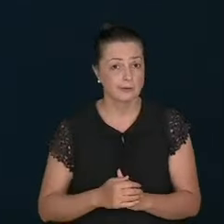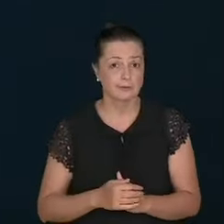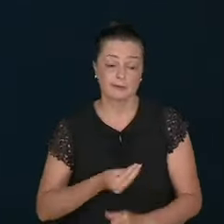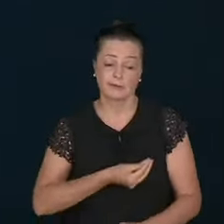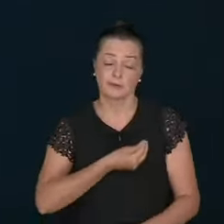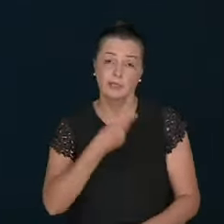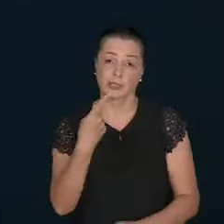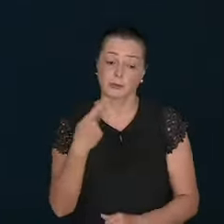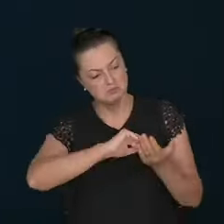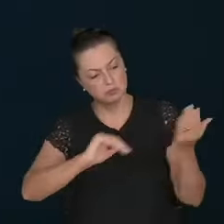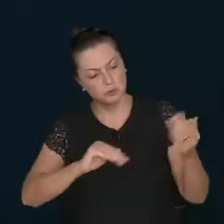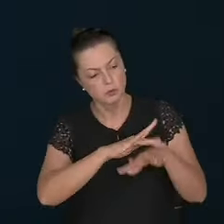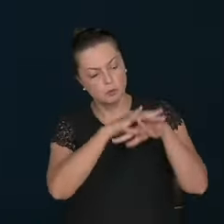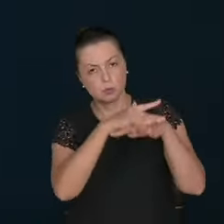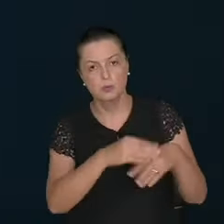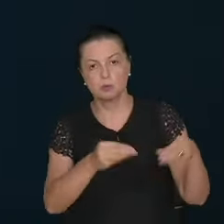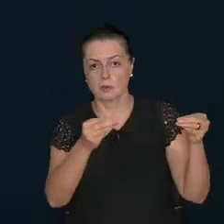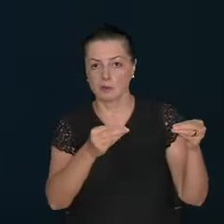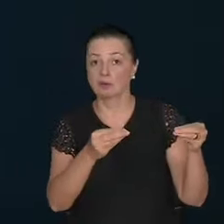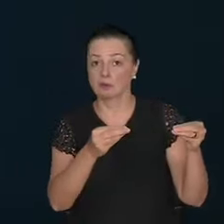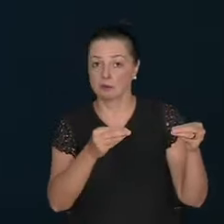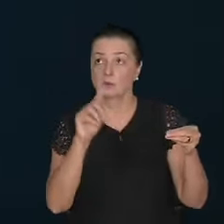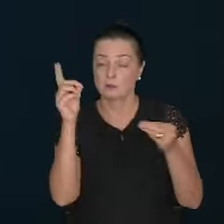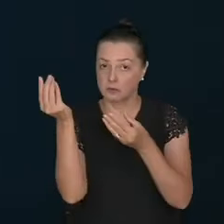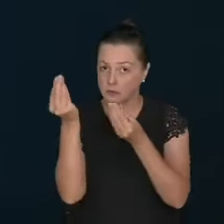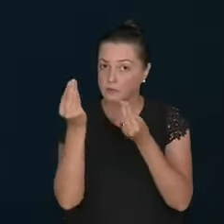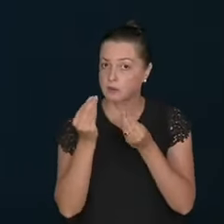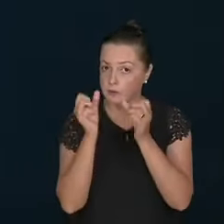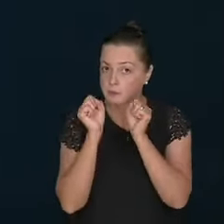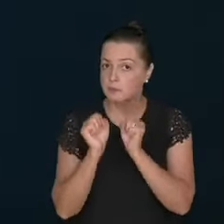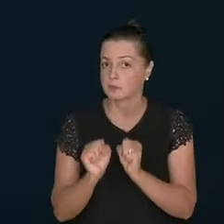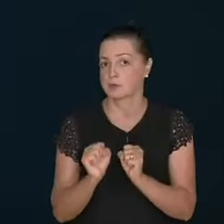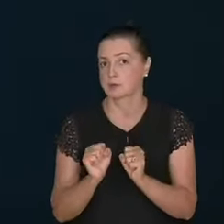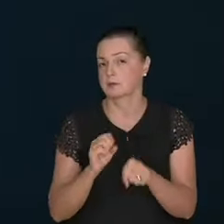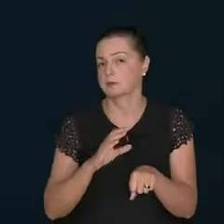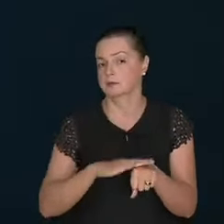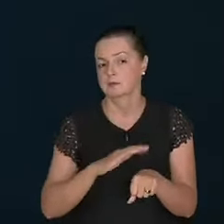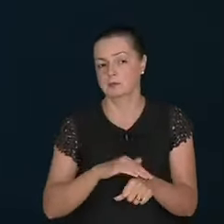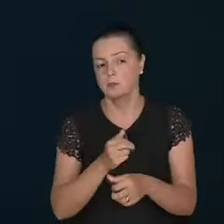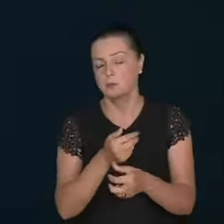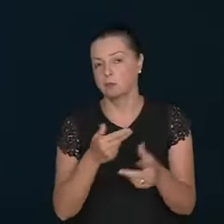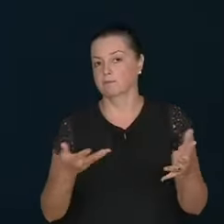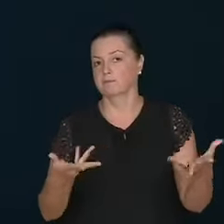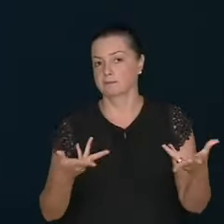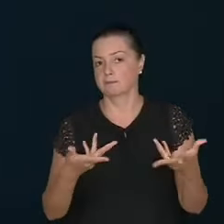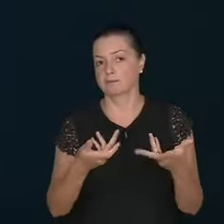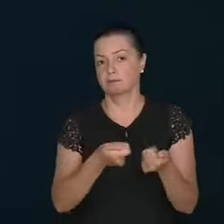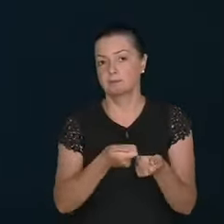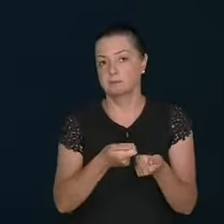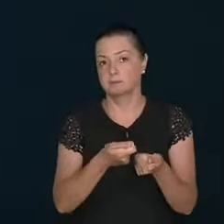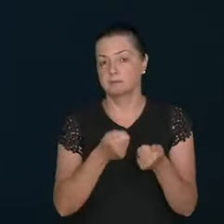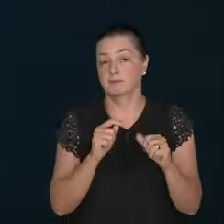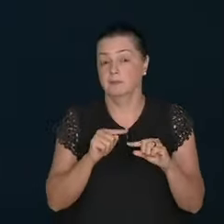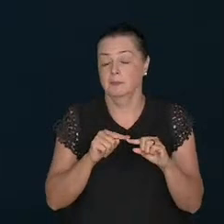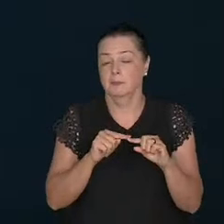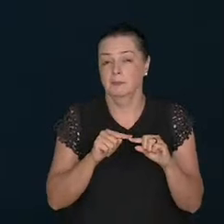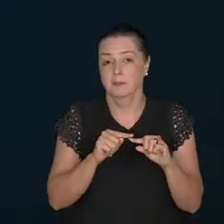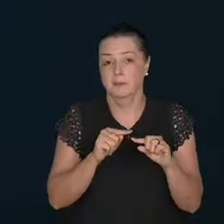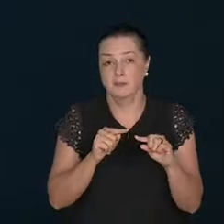Coming. Down. All. The way. God. Give us. Power. To do. Wonderful. Things. But.